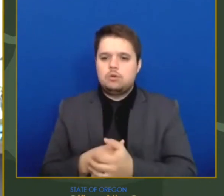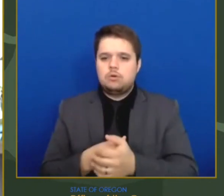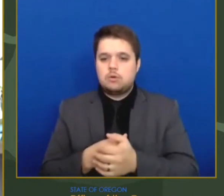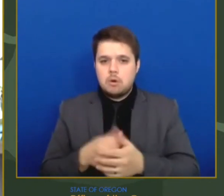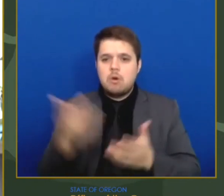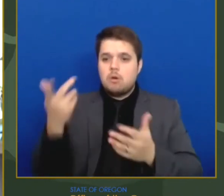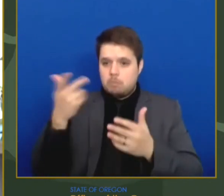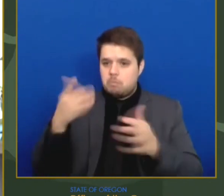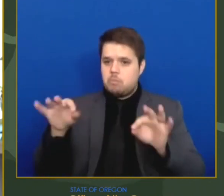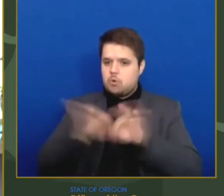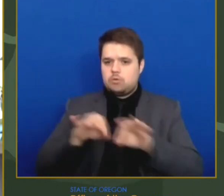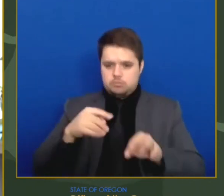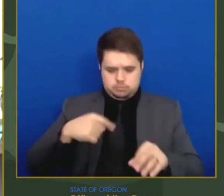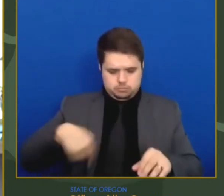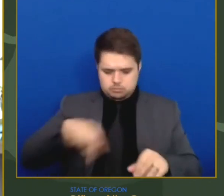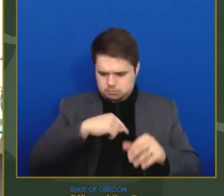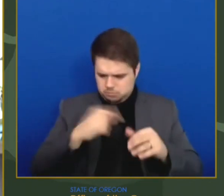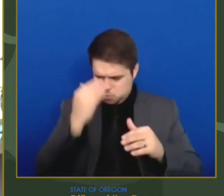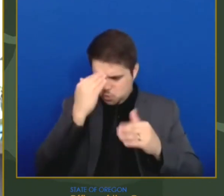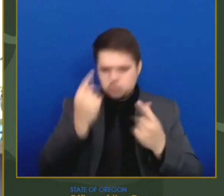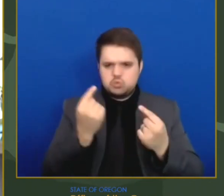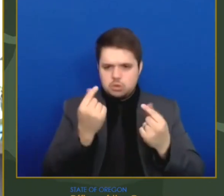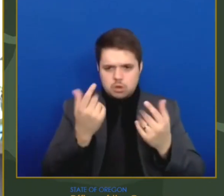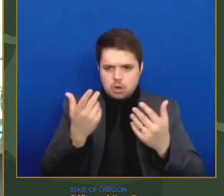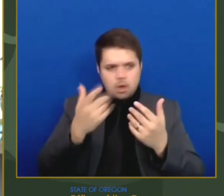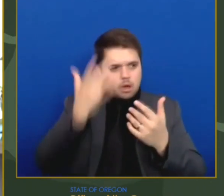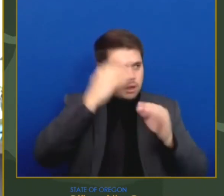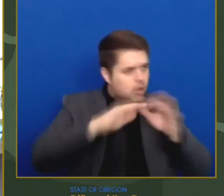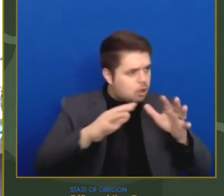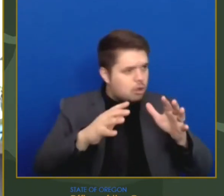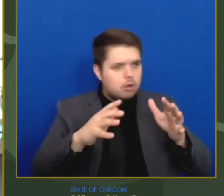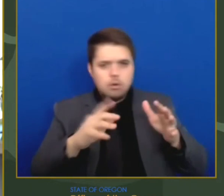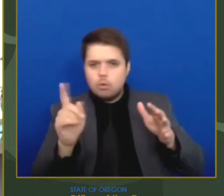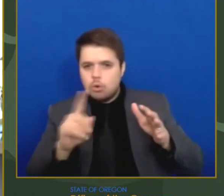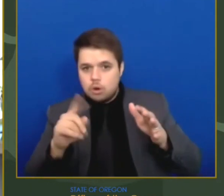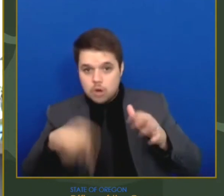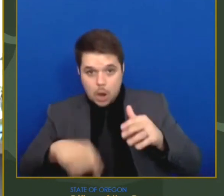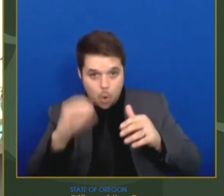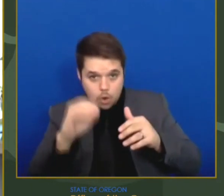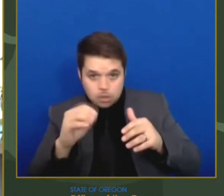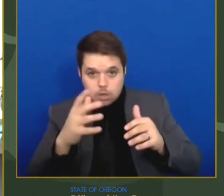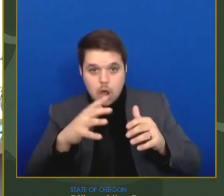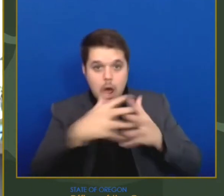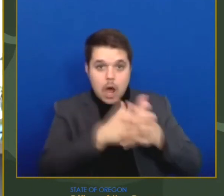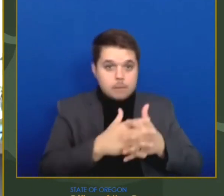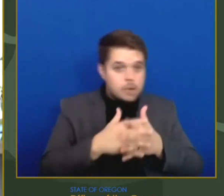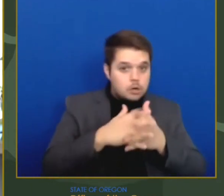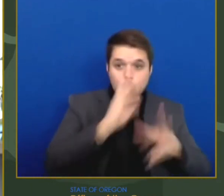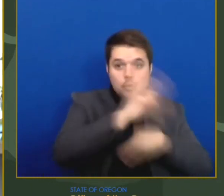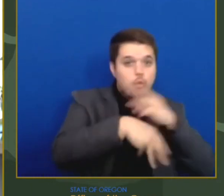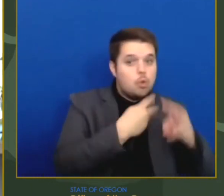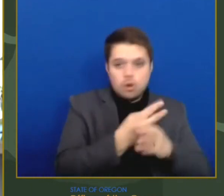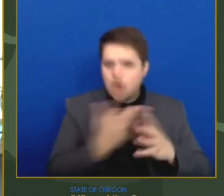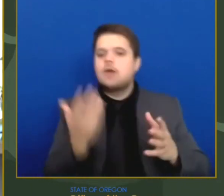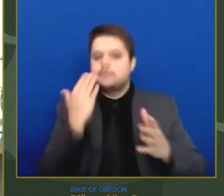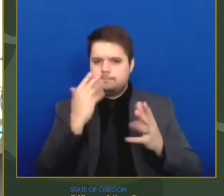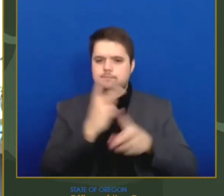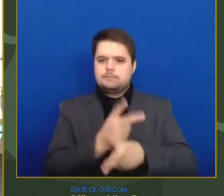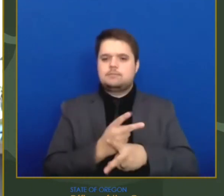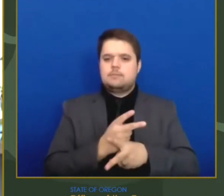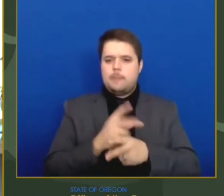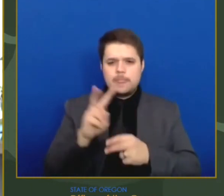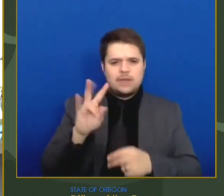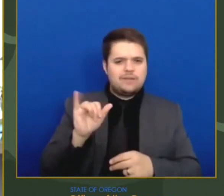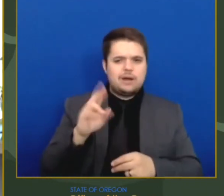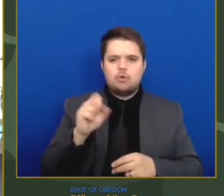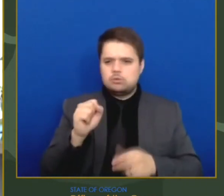Understanding how the virus is evolving will aid in information to you, to our public health response, and